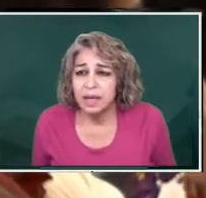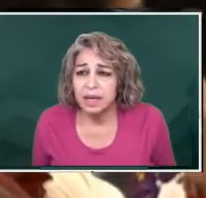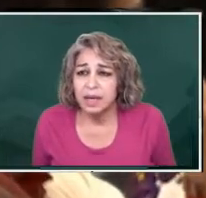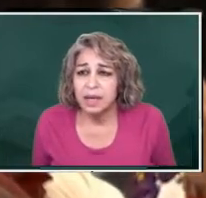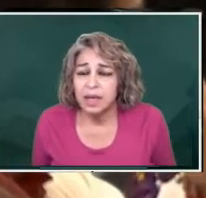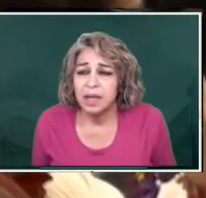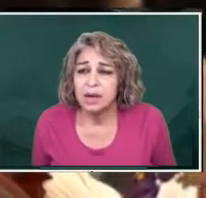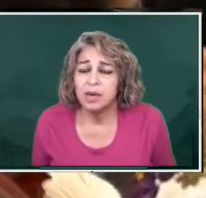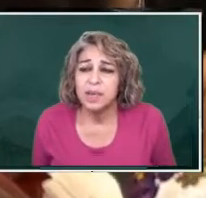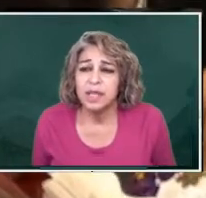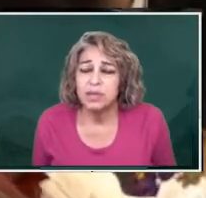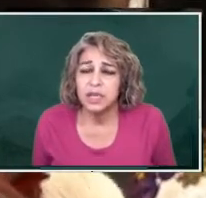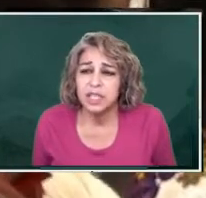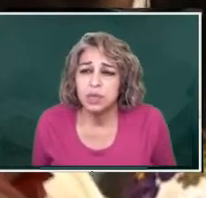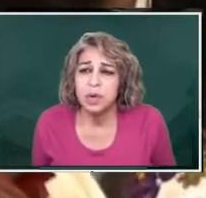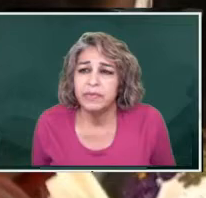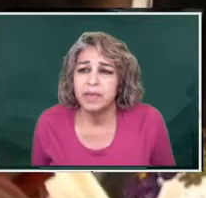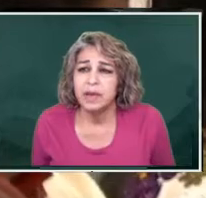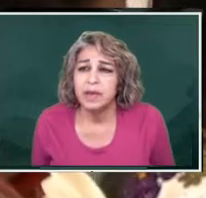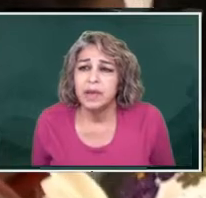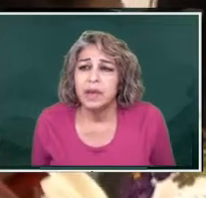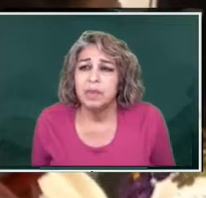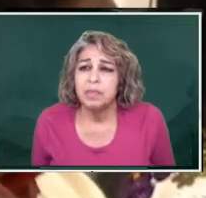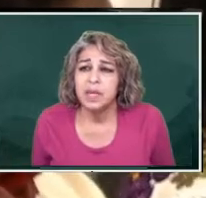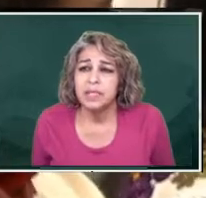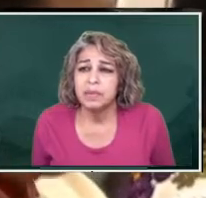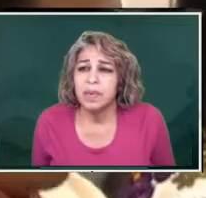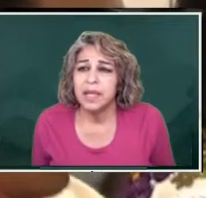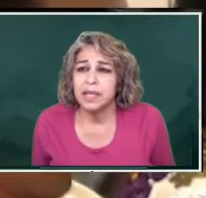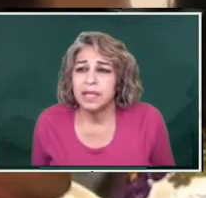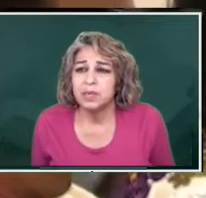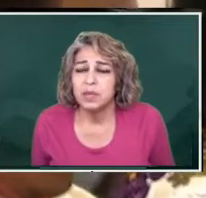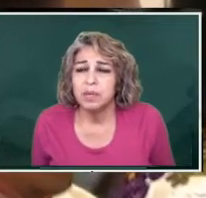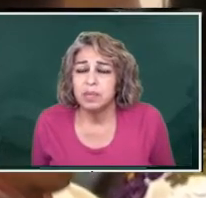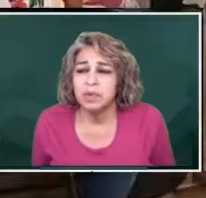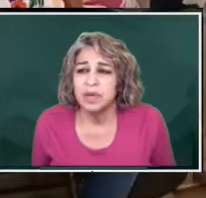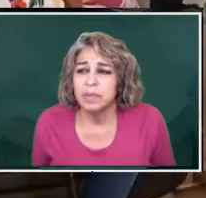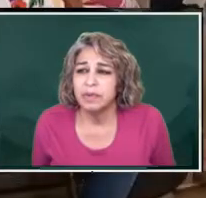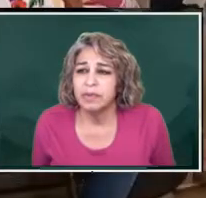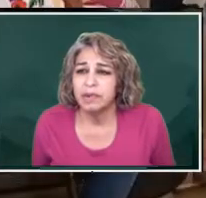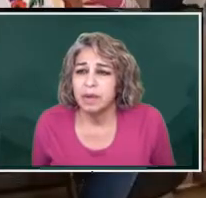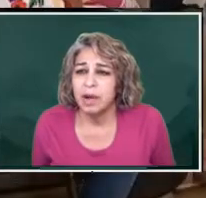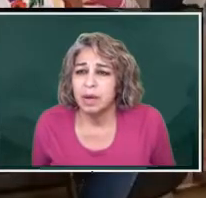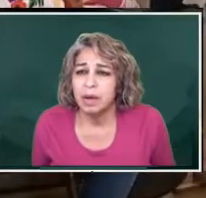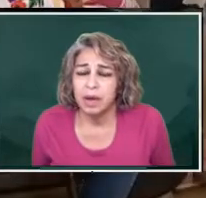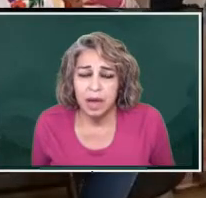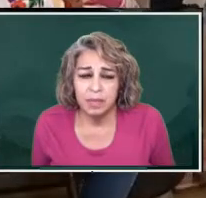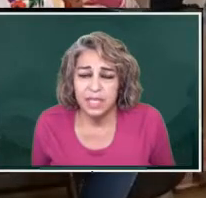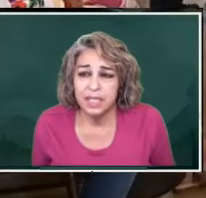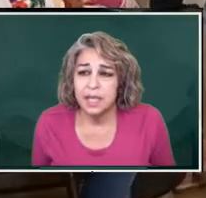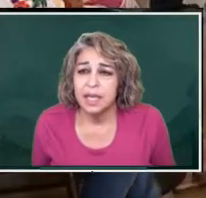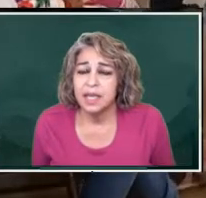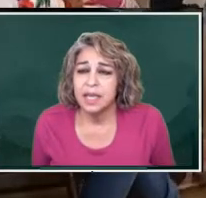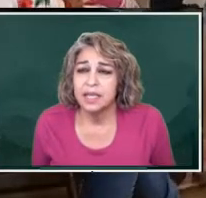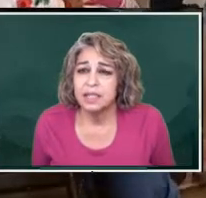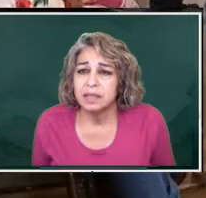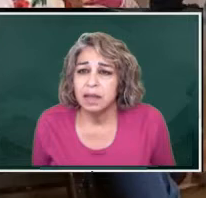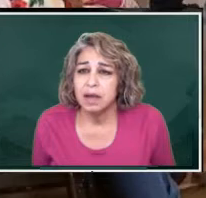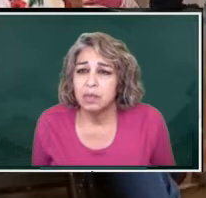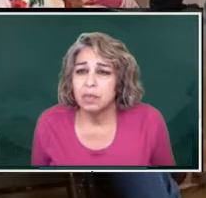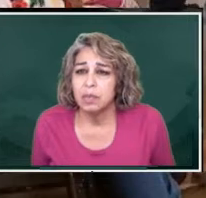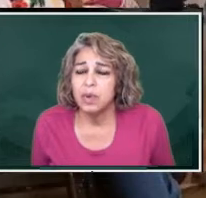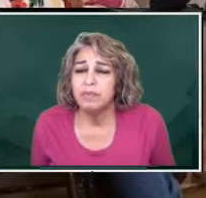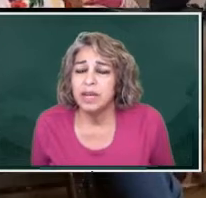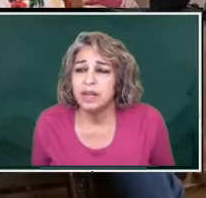in Roma, which is one of the municipalities with the most number of homicides? Yes.